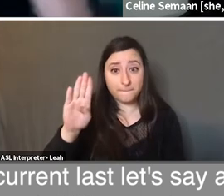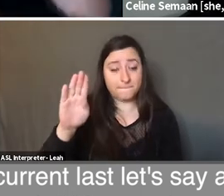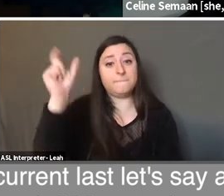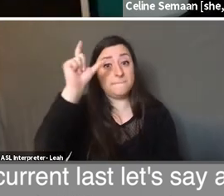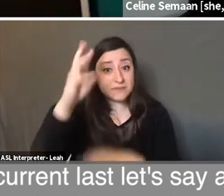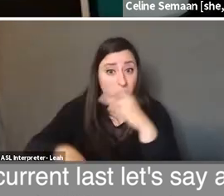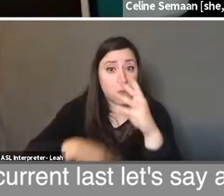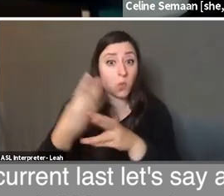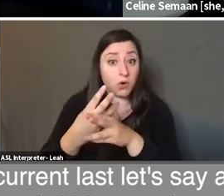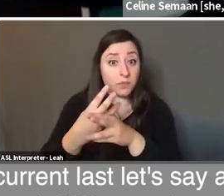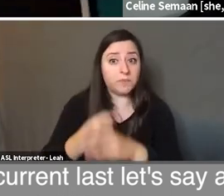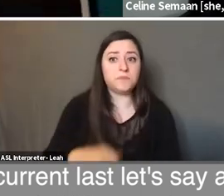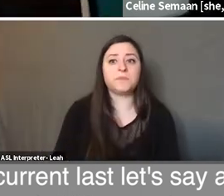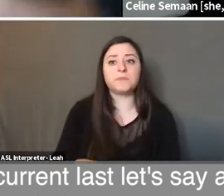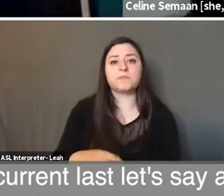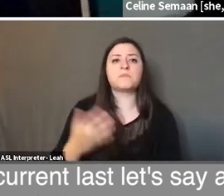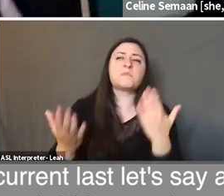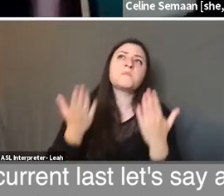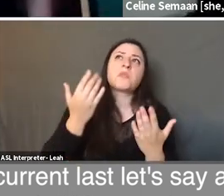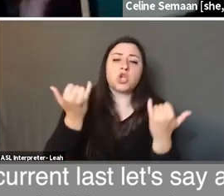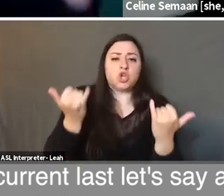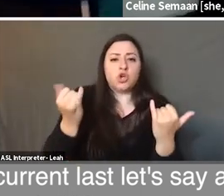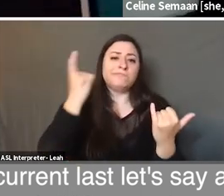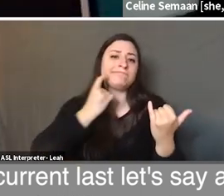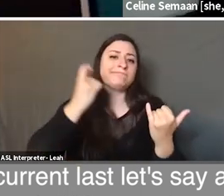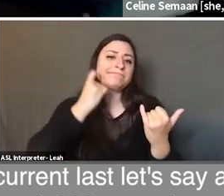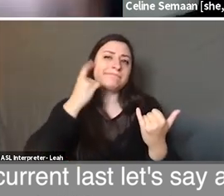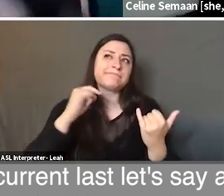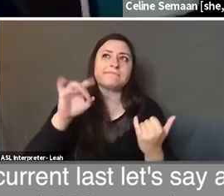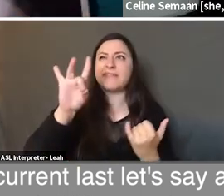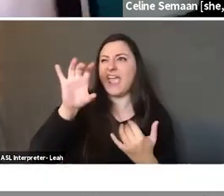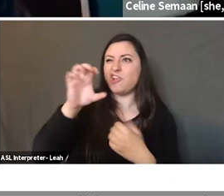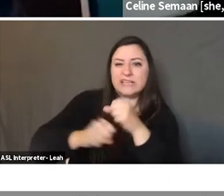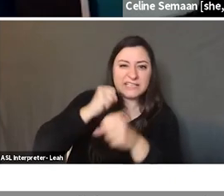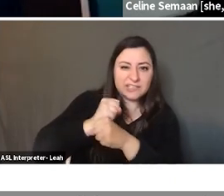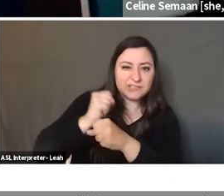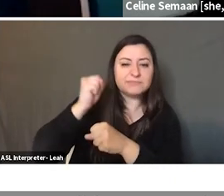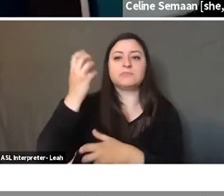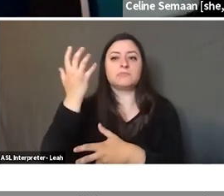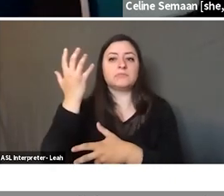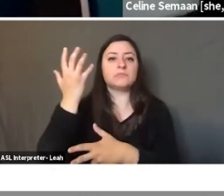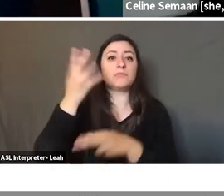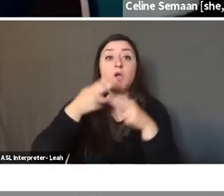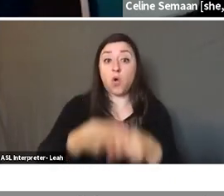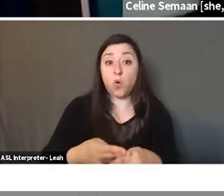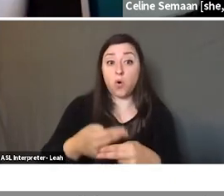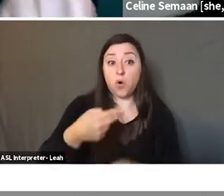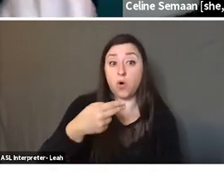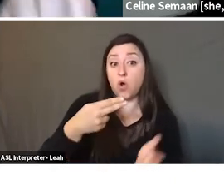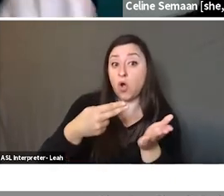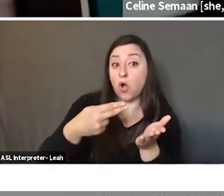last, let's say, recipe that took 800 years in evolution is what we call hummus